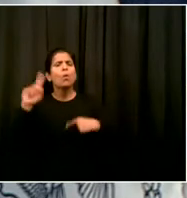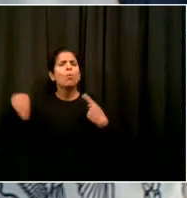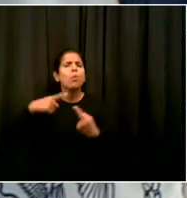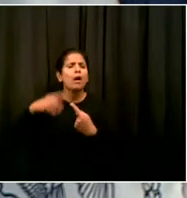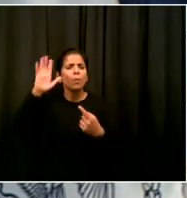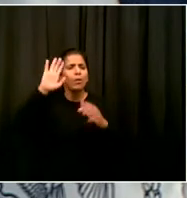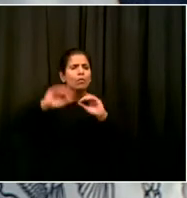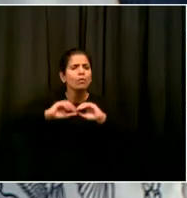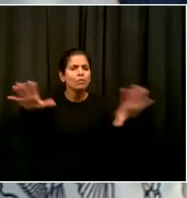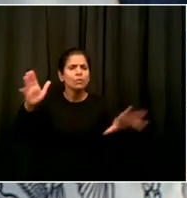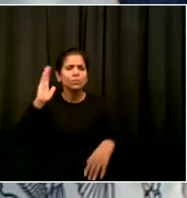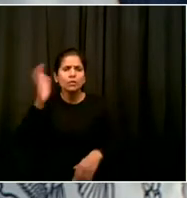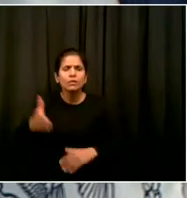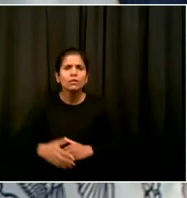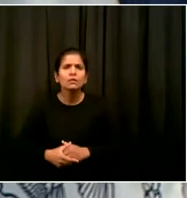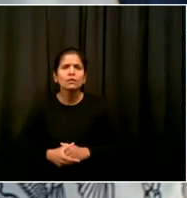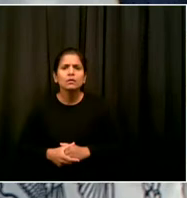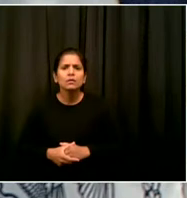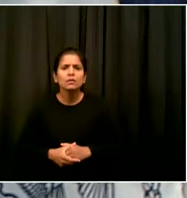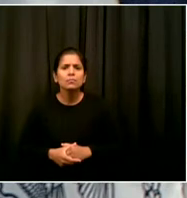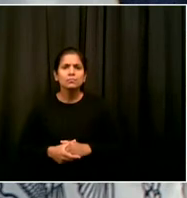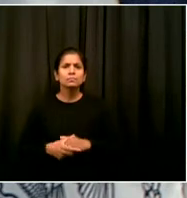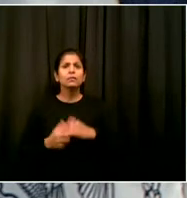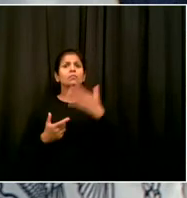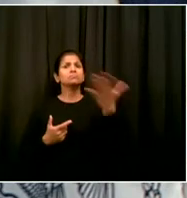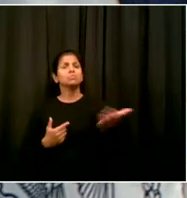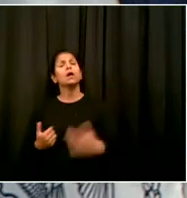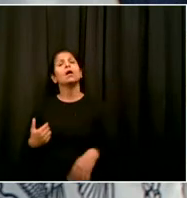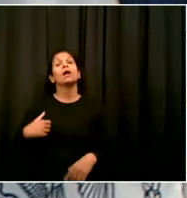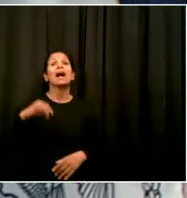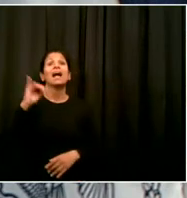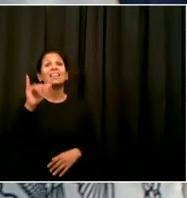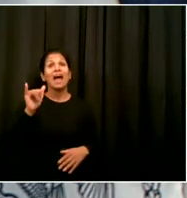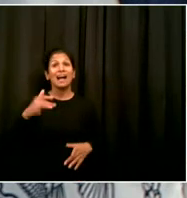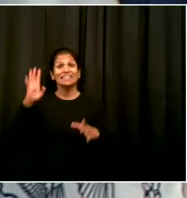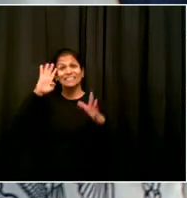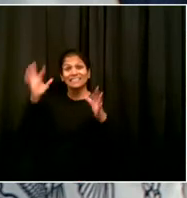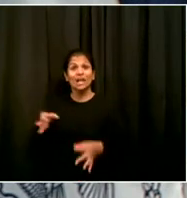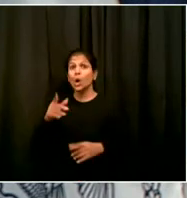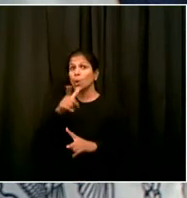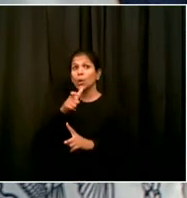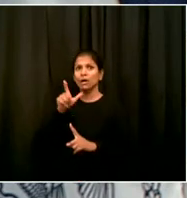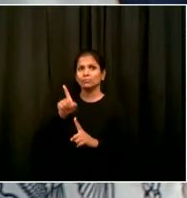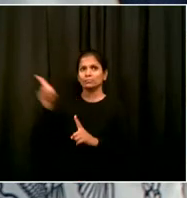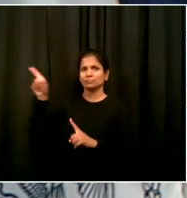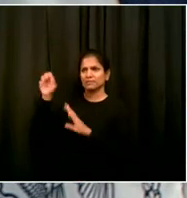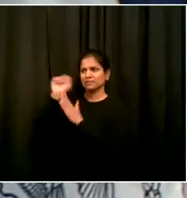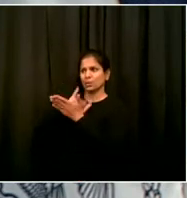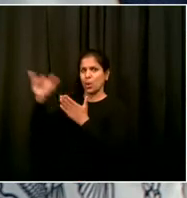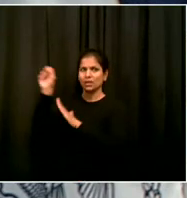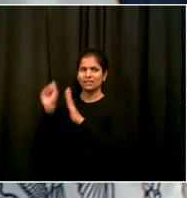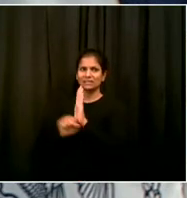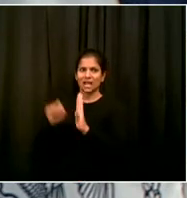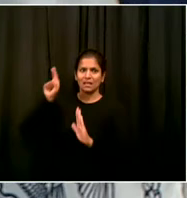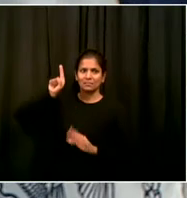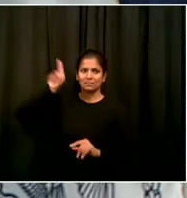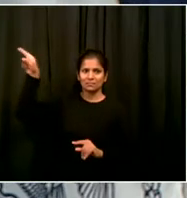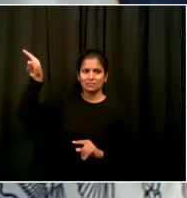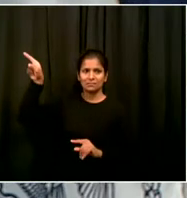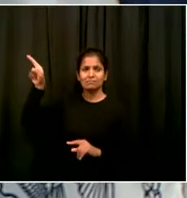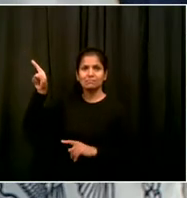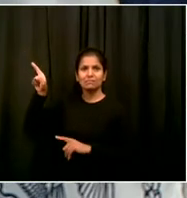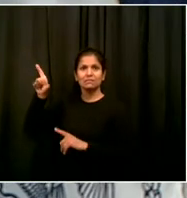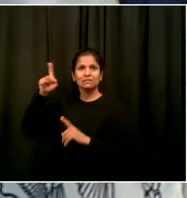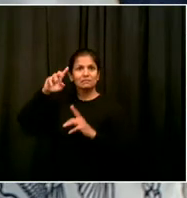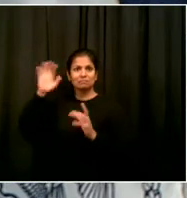We're all, the city and state together, watching very, very vigilantly what's happening around the country where